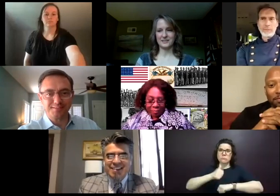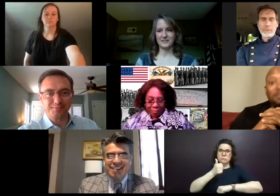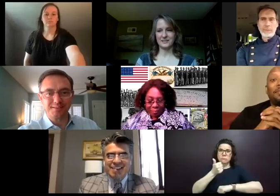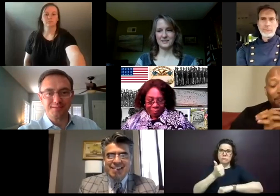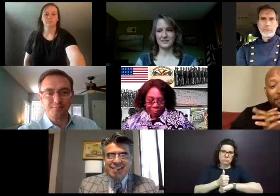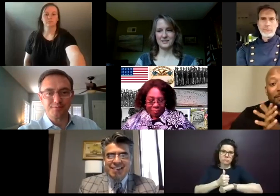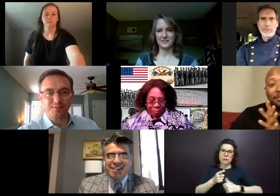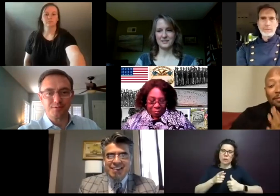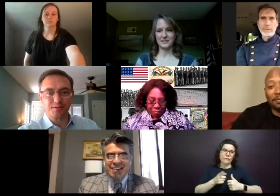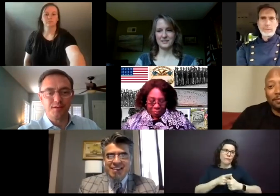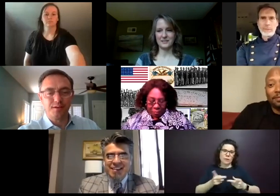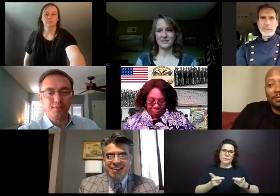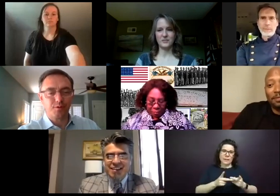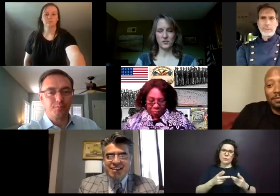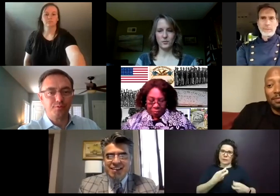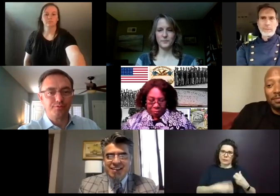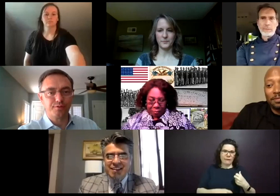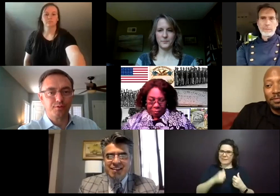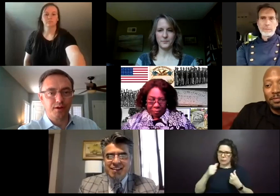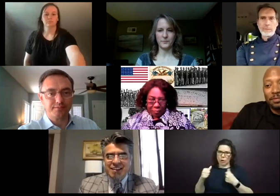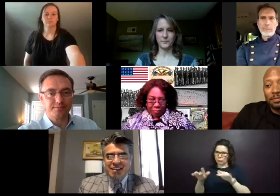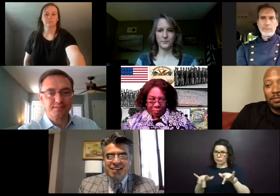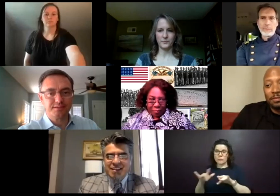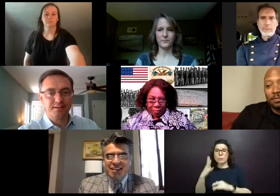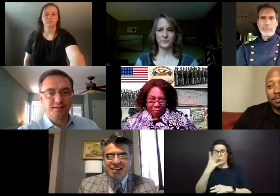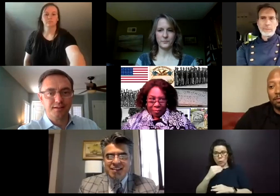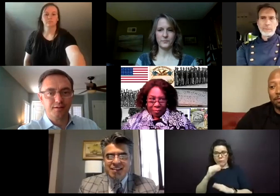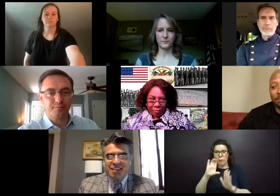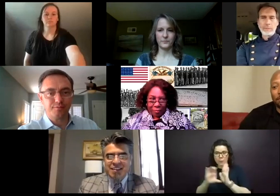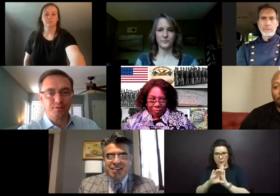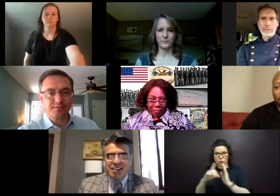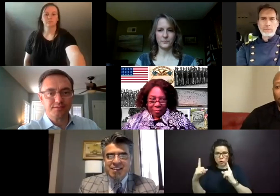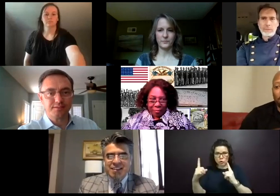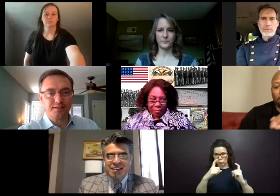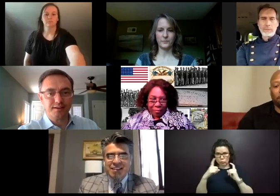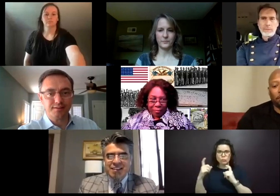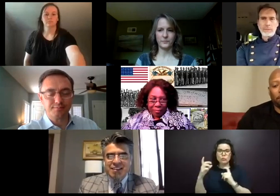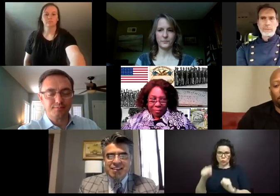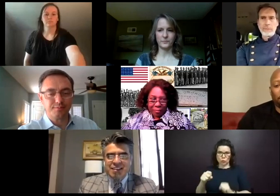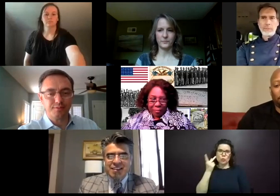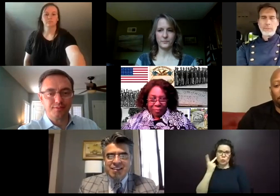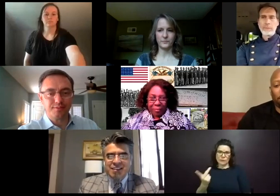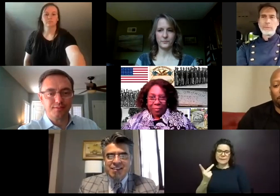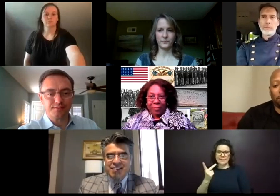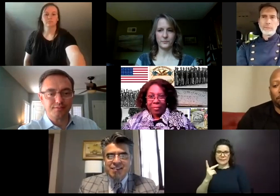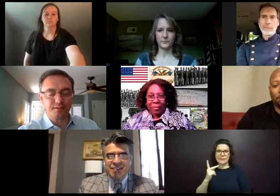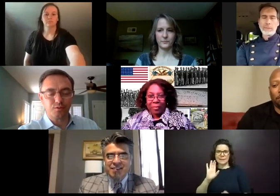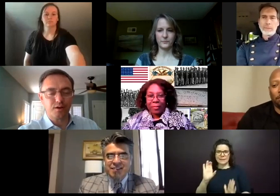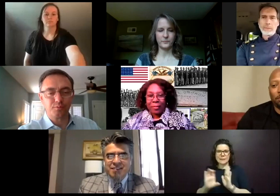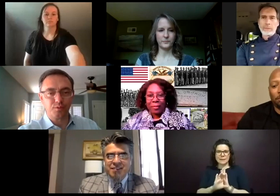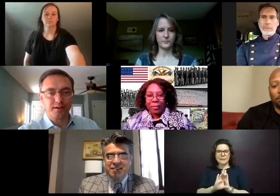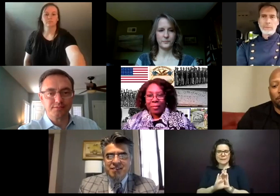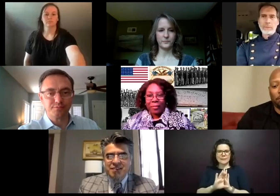undertaking. So, we didn't attempt to record it. There are beautiful photographs. You can see this